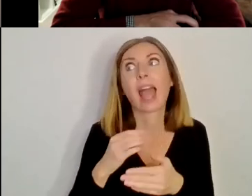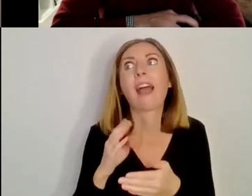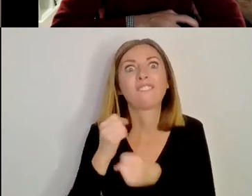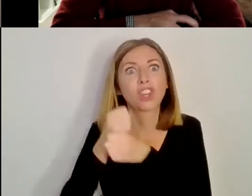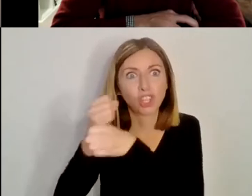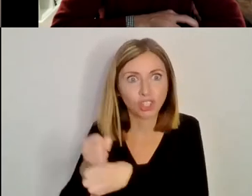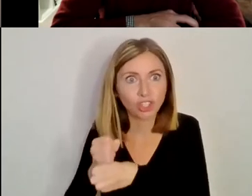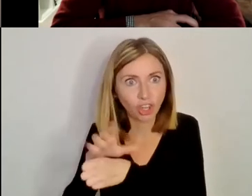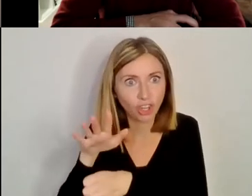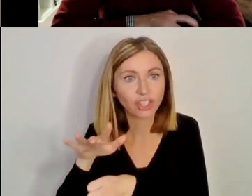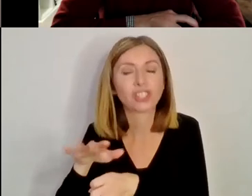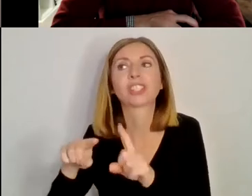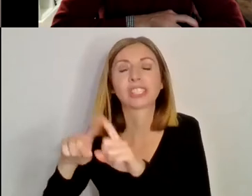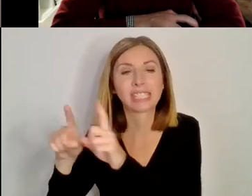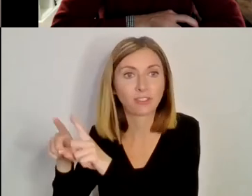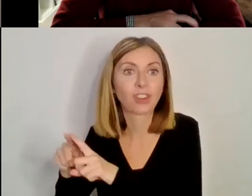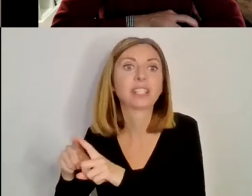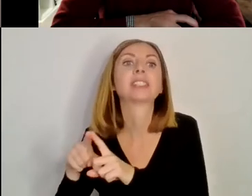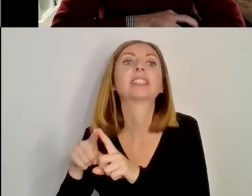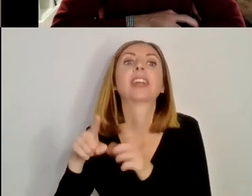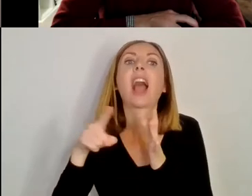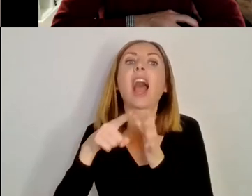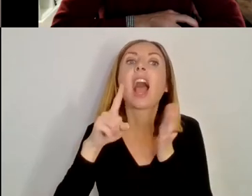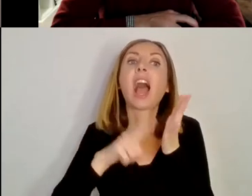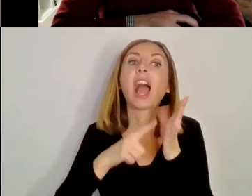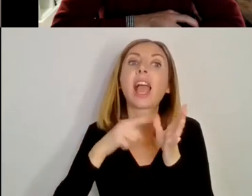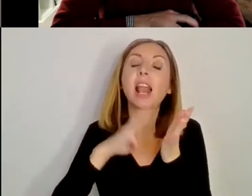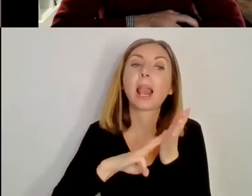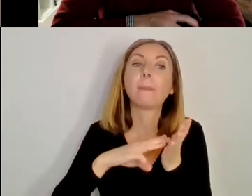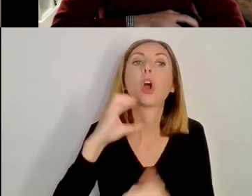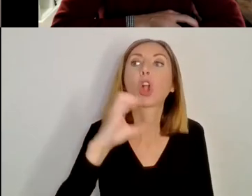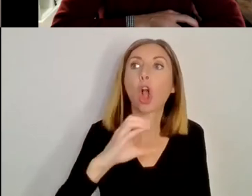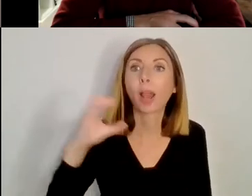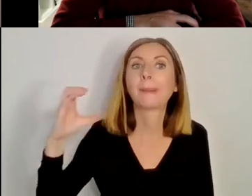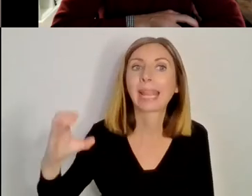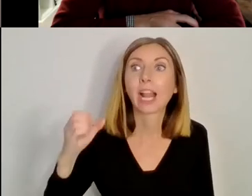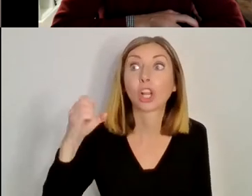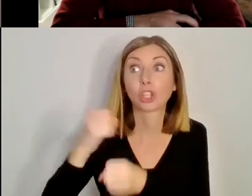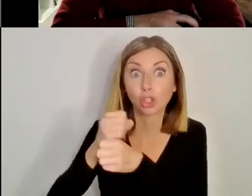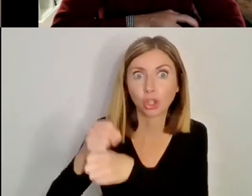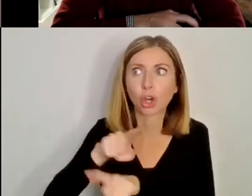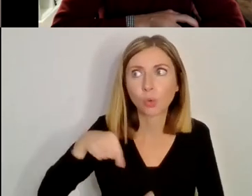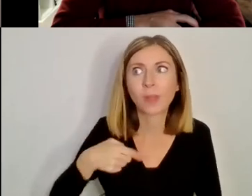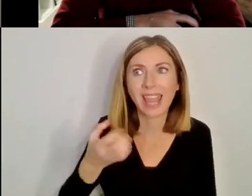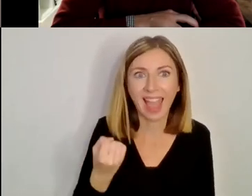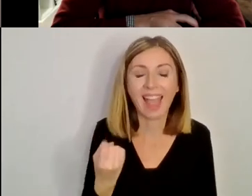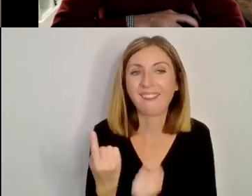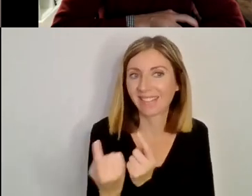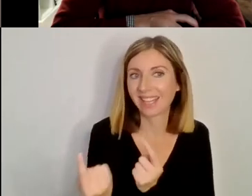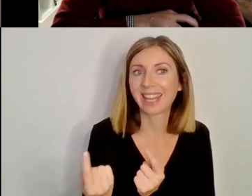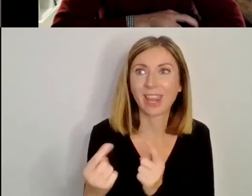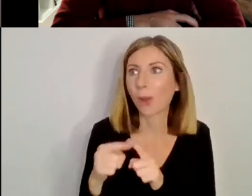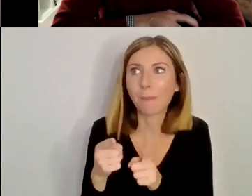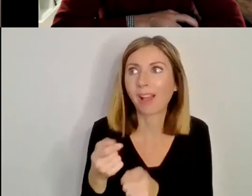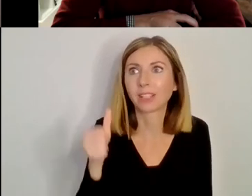We've got, uh, Elan Cholum Kiliya. And, and we know nothing about it, uh, really. And, um,